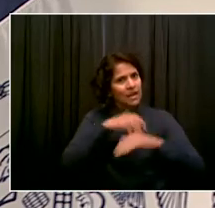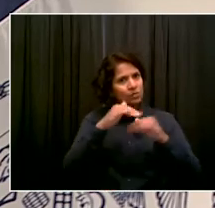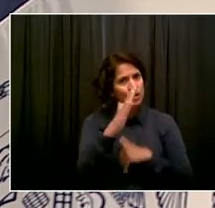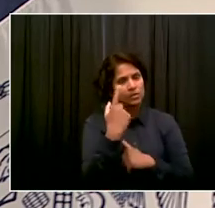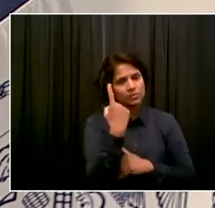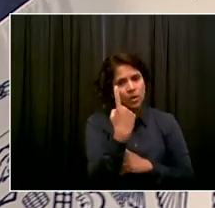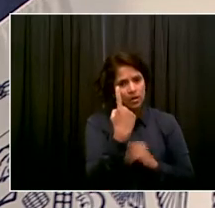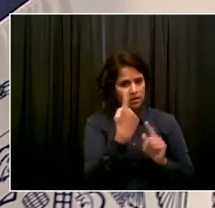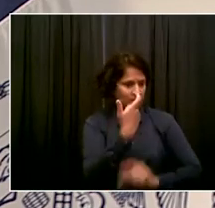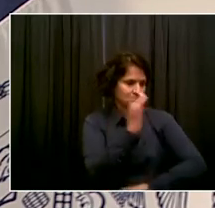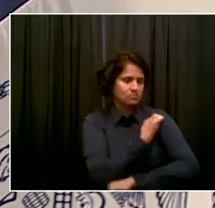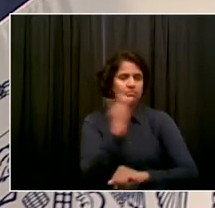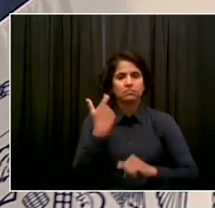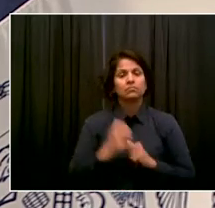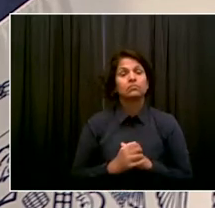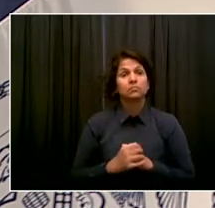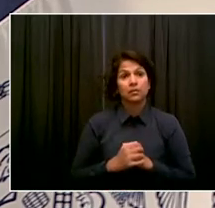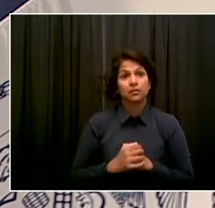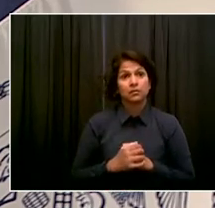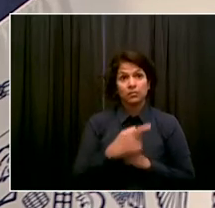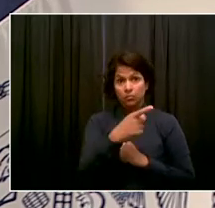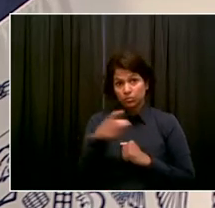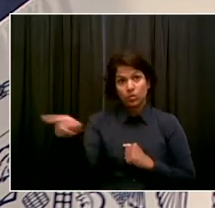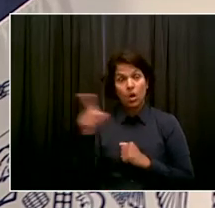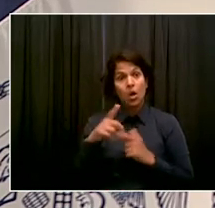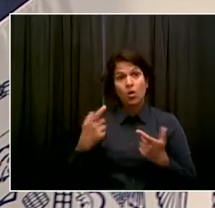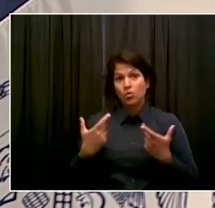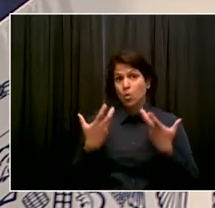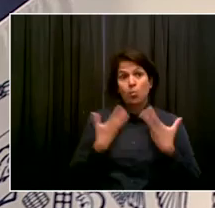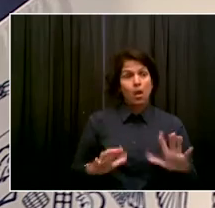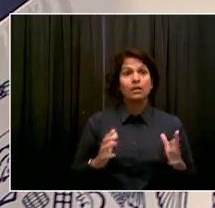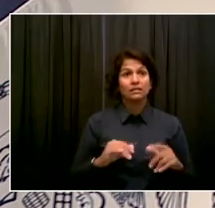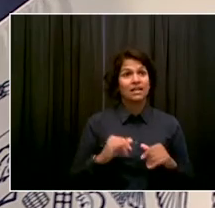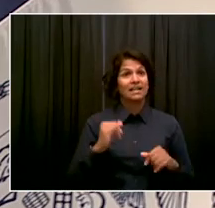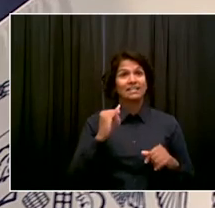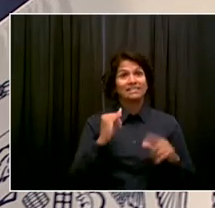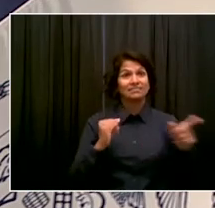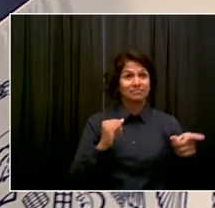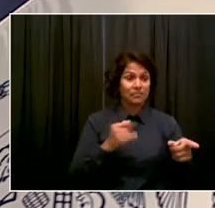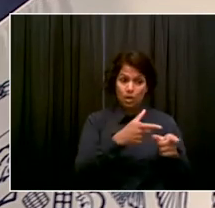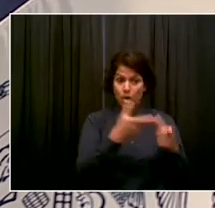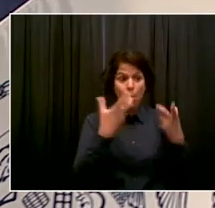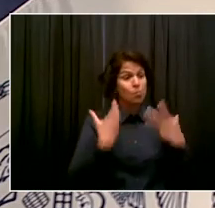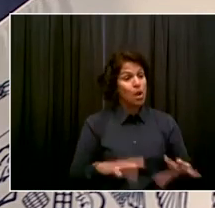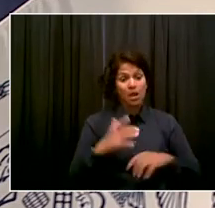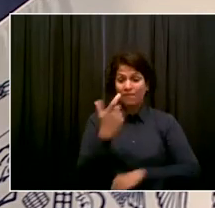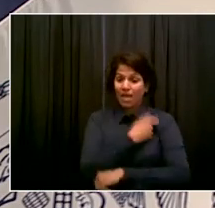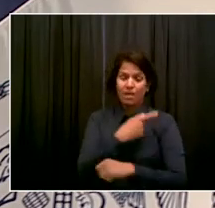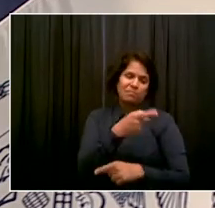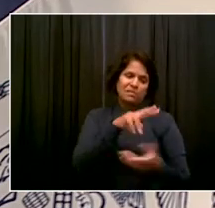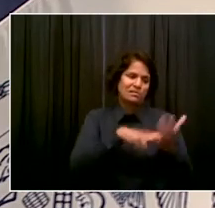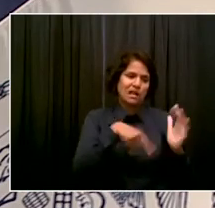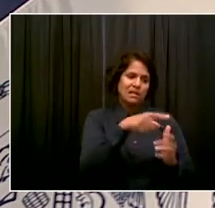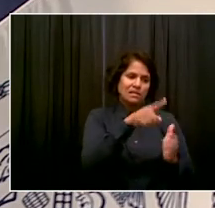get vaccinated, then you're not going to be participating in either the work or the enjoyment of all these places.